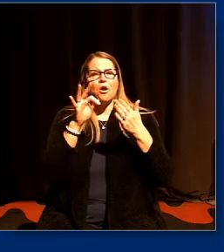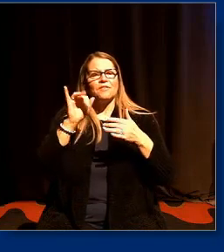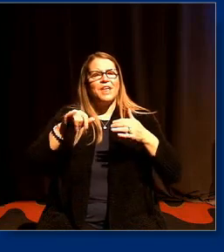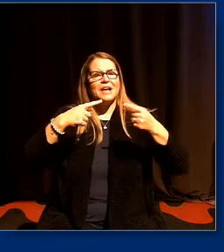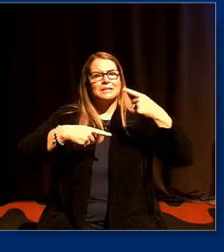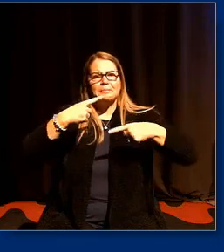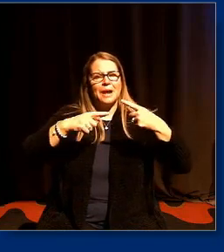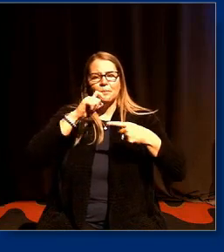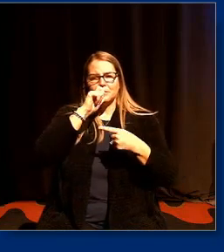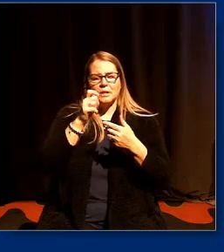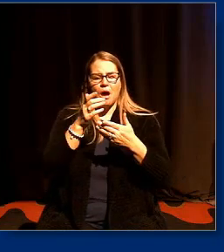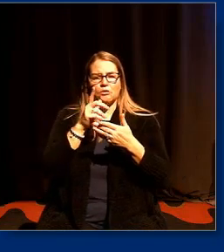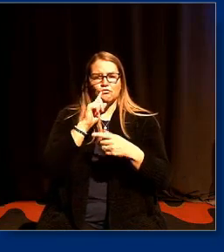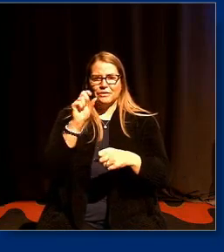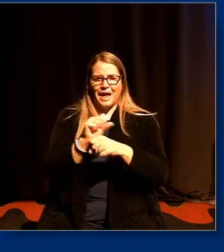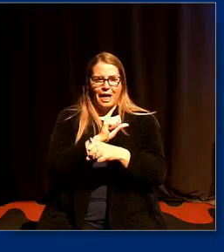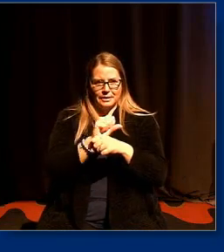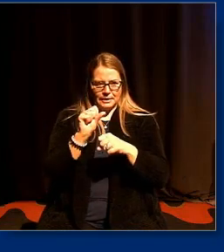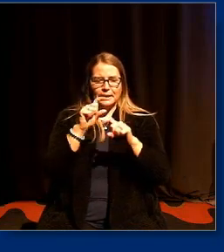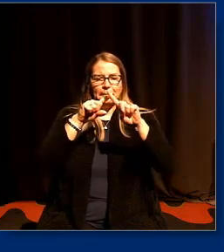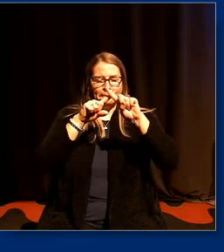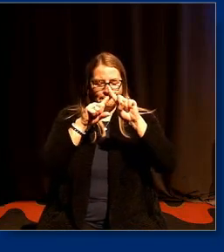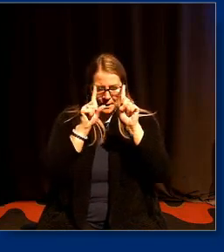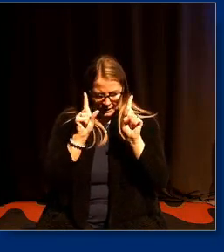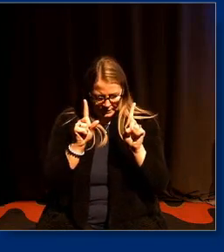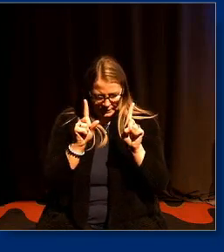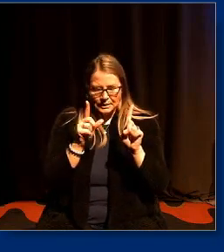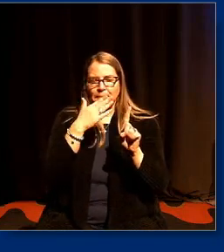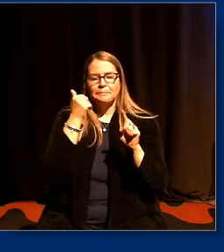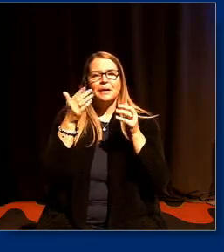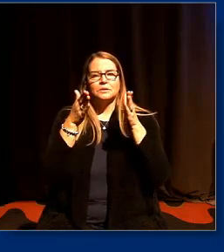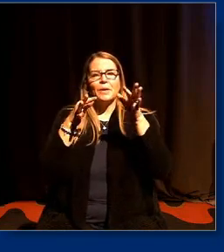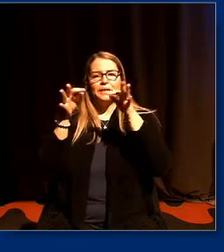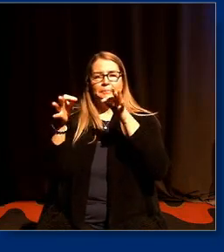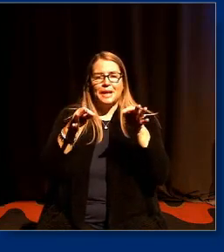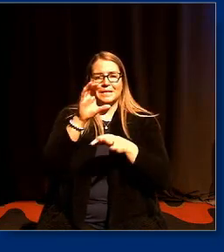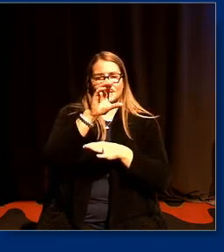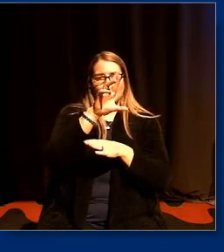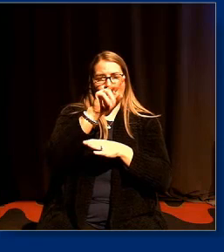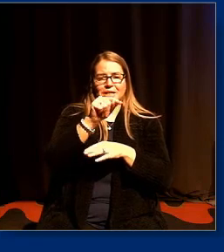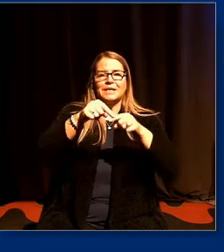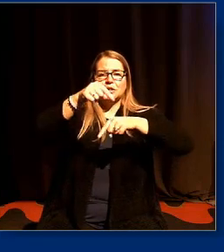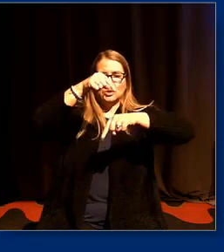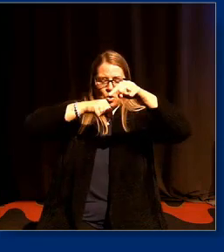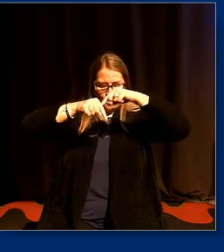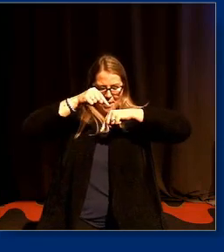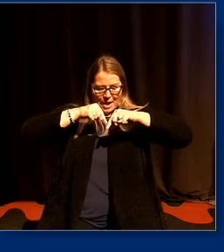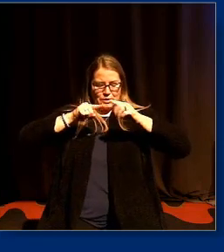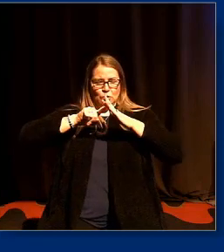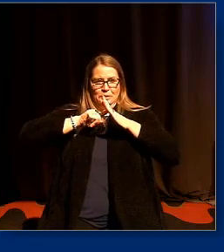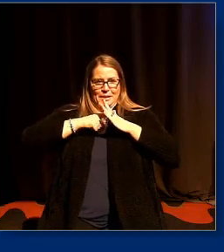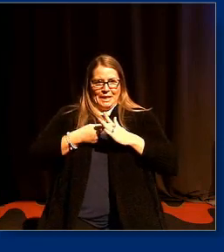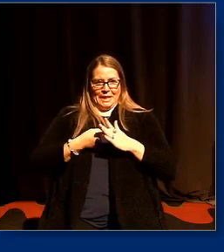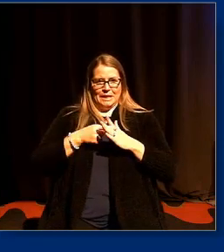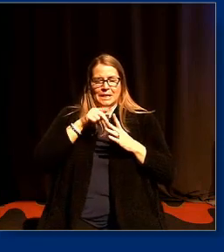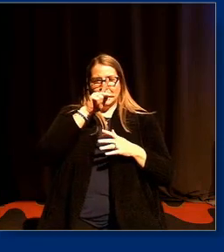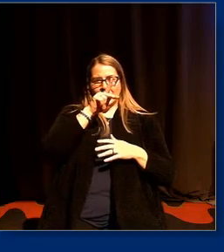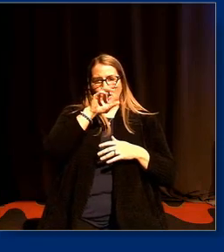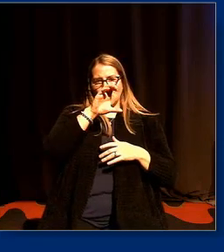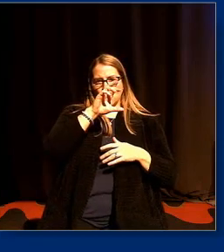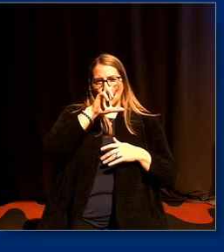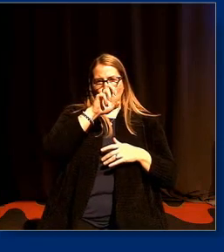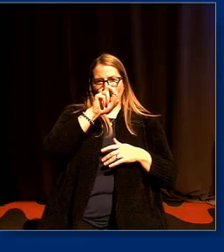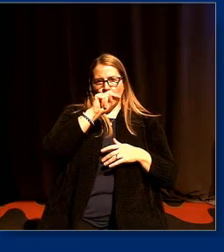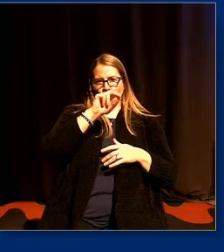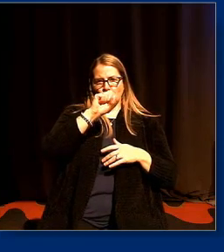reality but i always think that the best way of explaining to folks crt is to go back to the beginning um kimberly crenshaw one of the